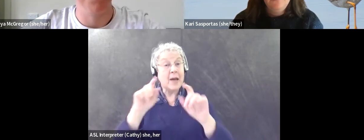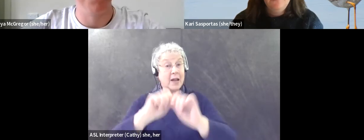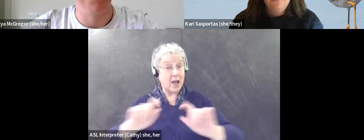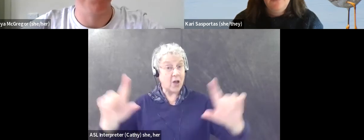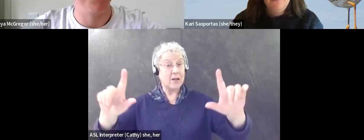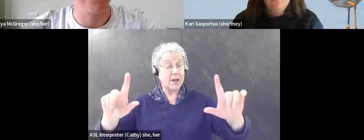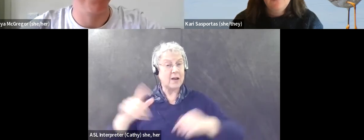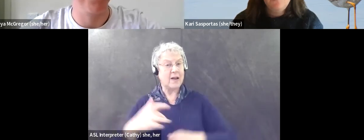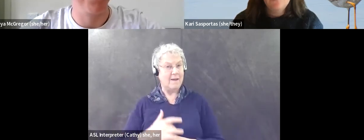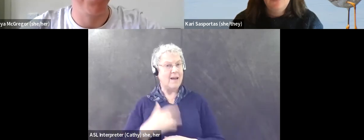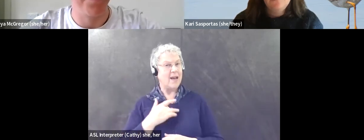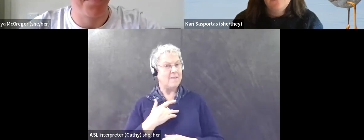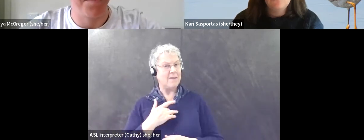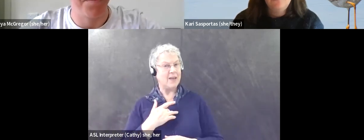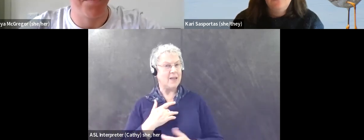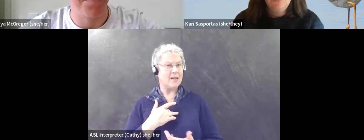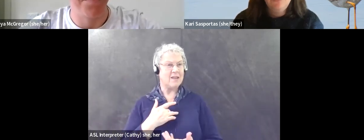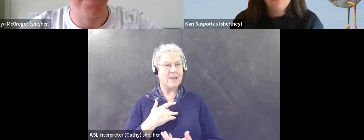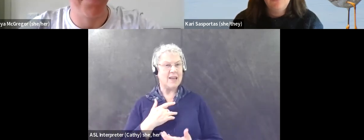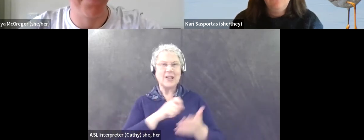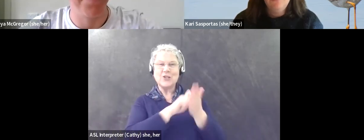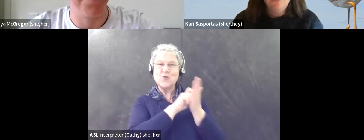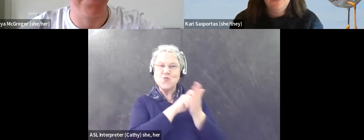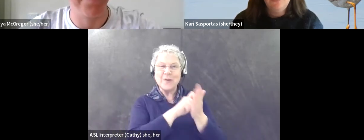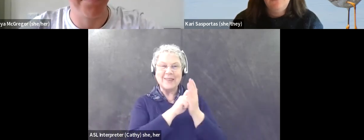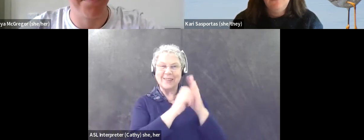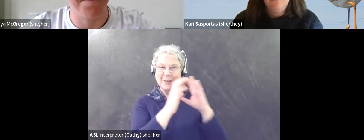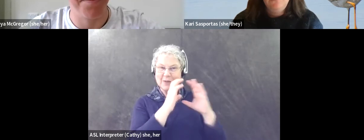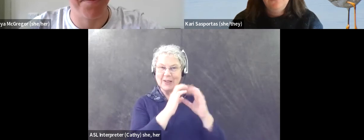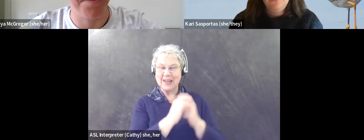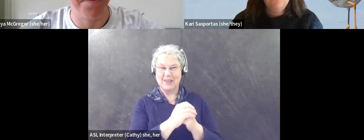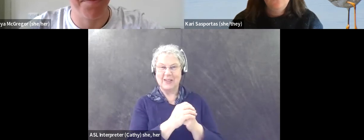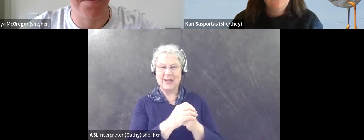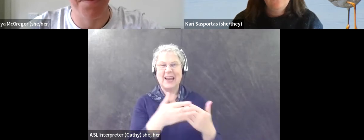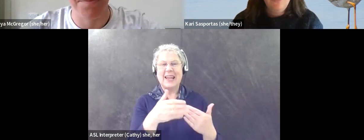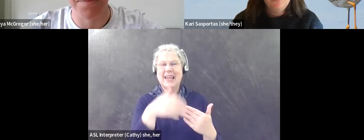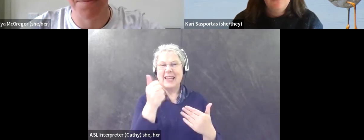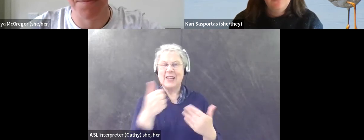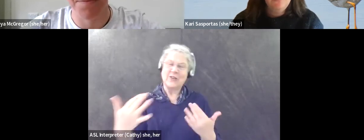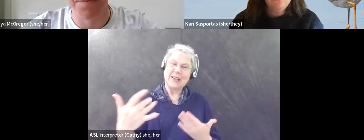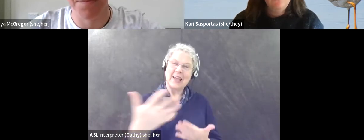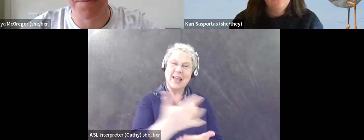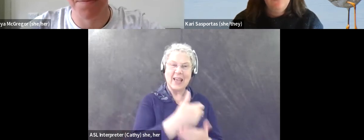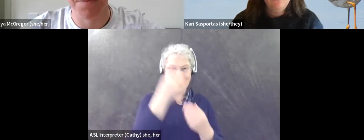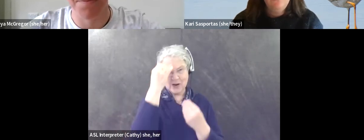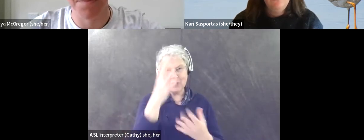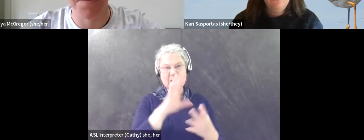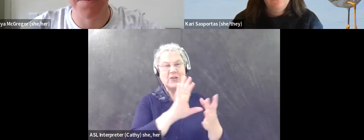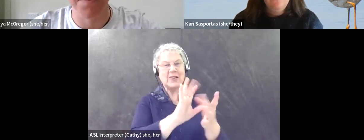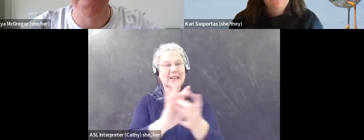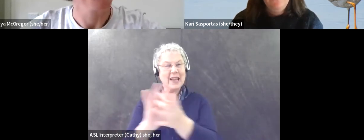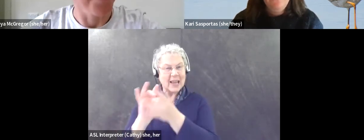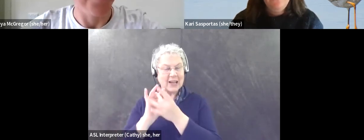feel, uh, well, especially because it's written communication, I feel like I can gather more information and connect with more people.